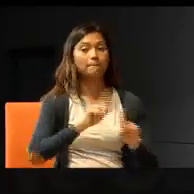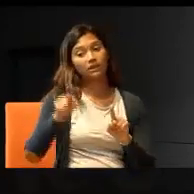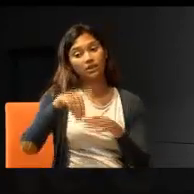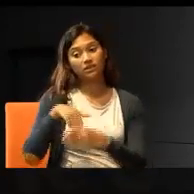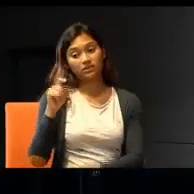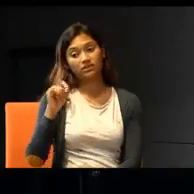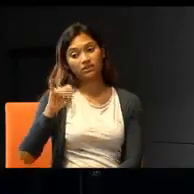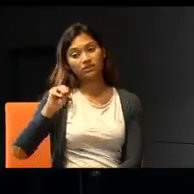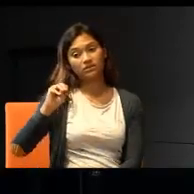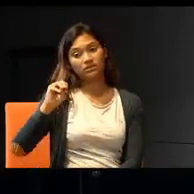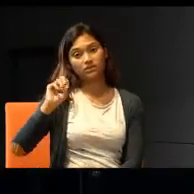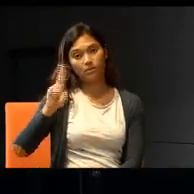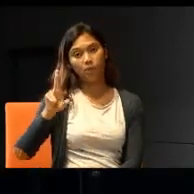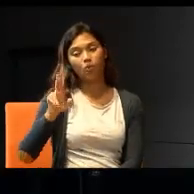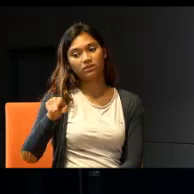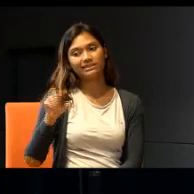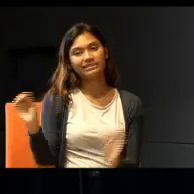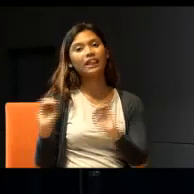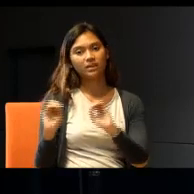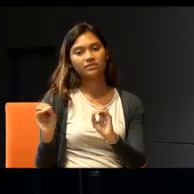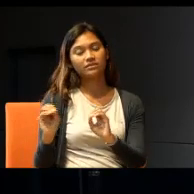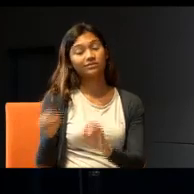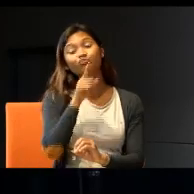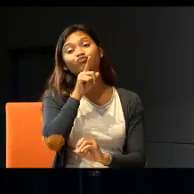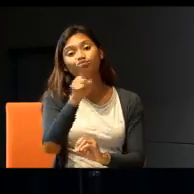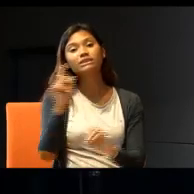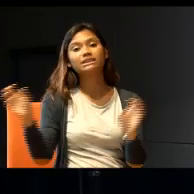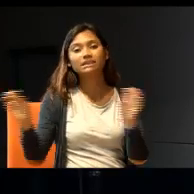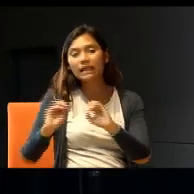nothing, when I say nothing, I mean nothing. You go to hospitals,